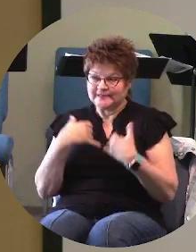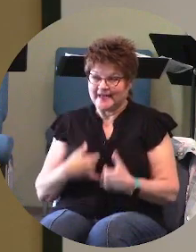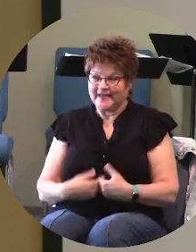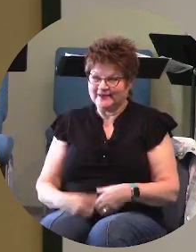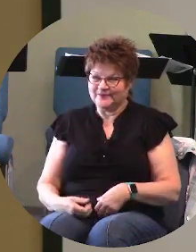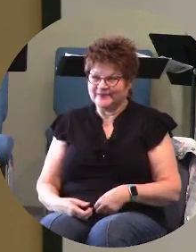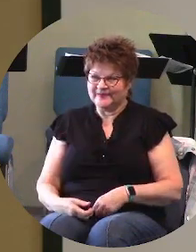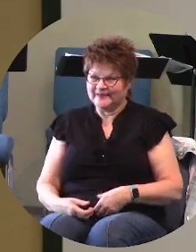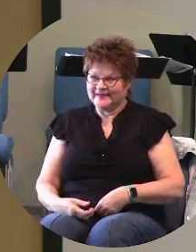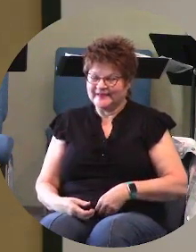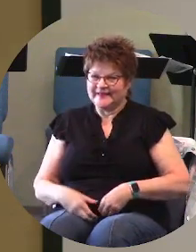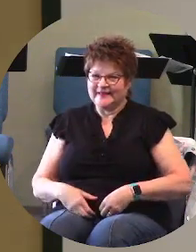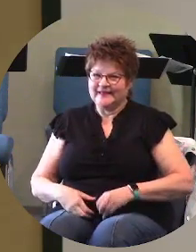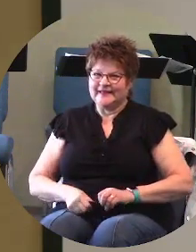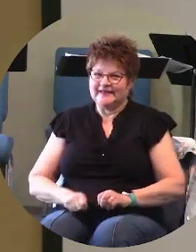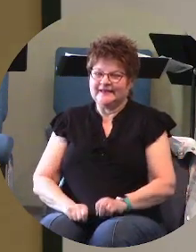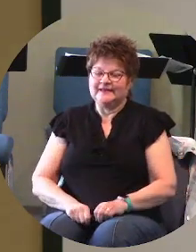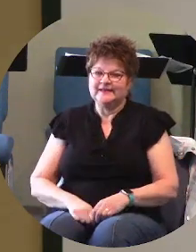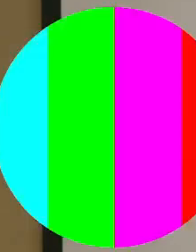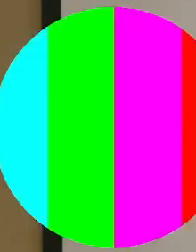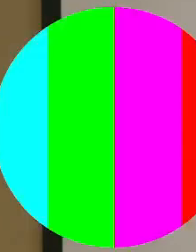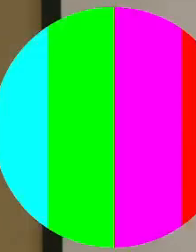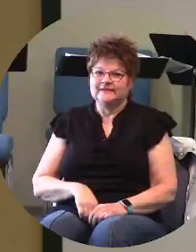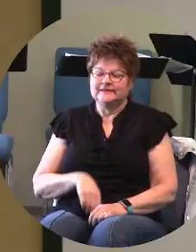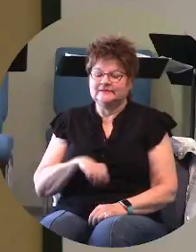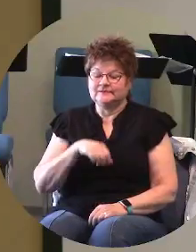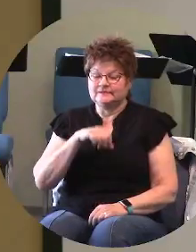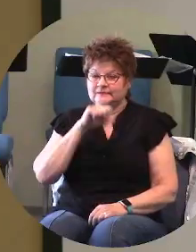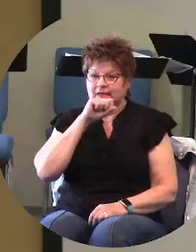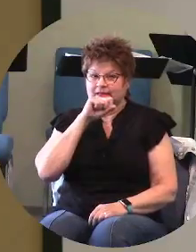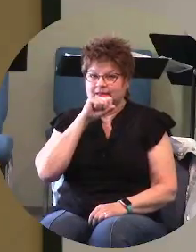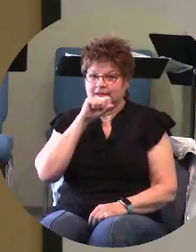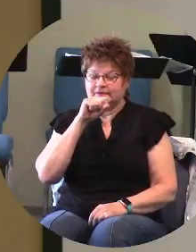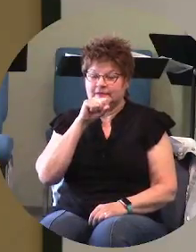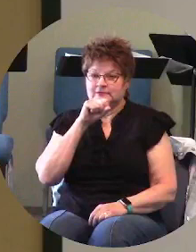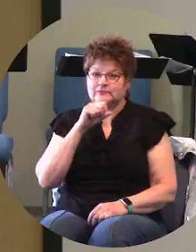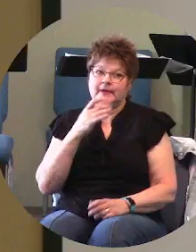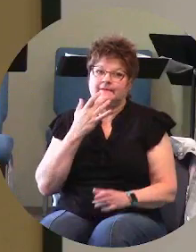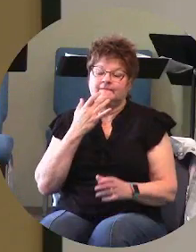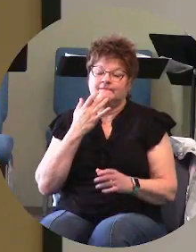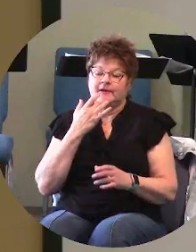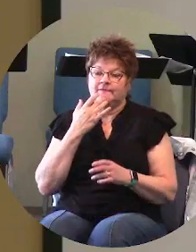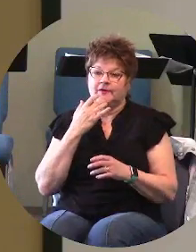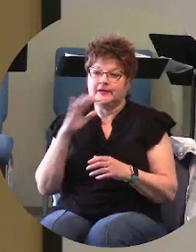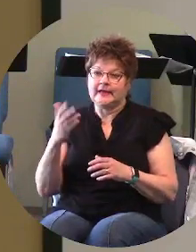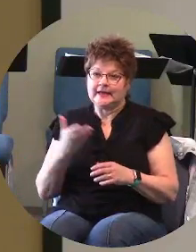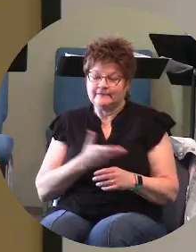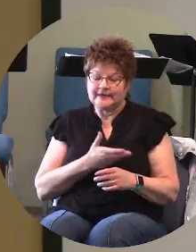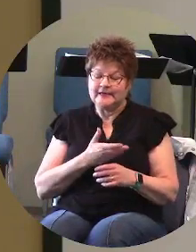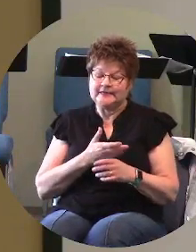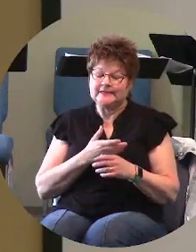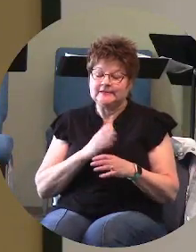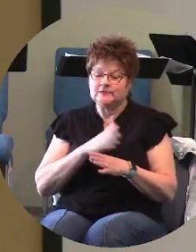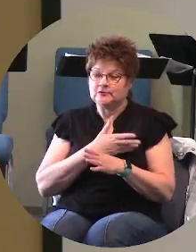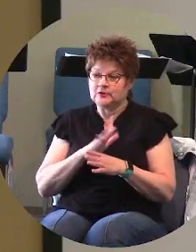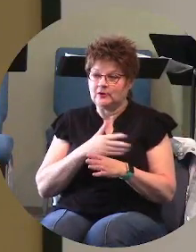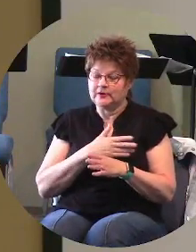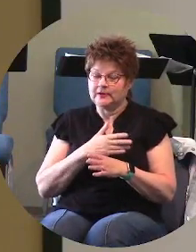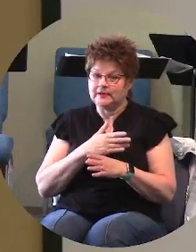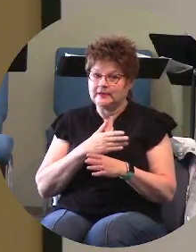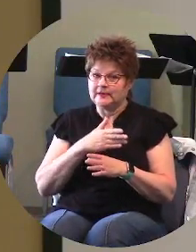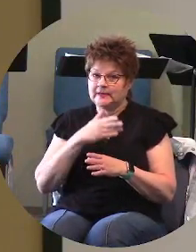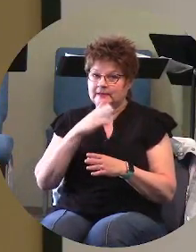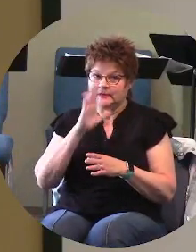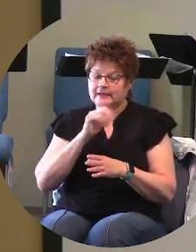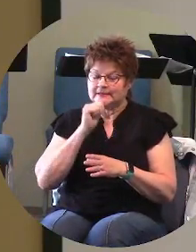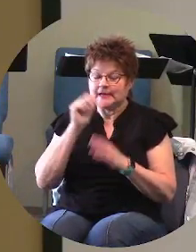i love this and i mean this is probably one of the most famous certainly invitation hymns because you know god does not expect you to be